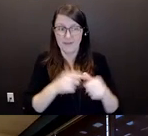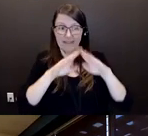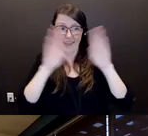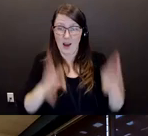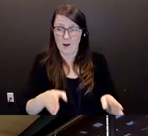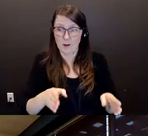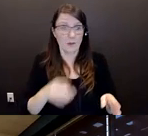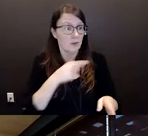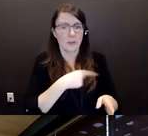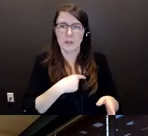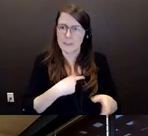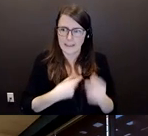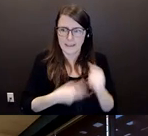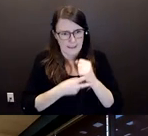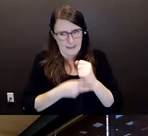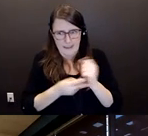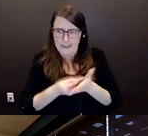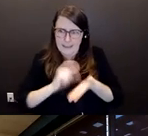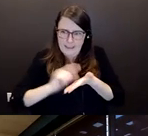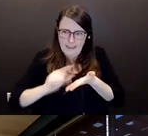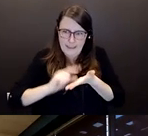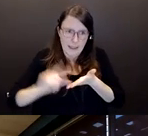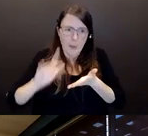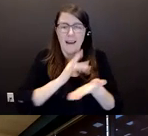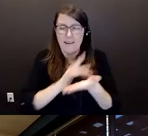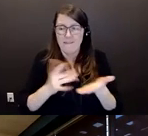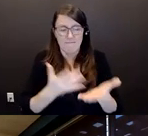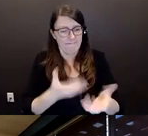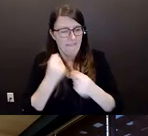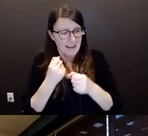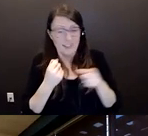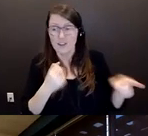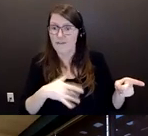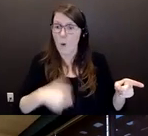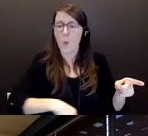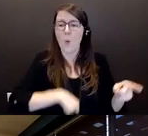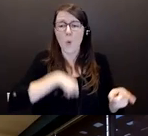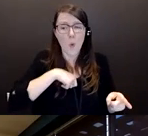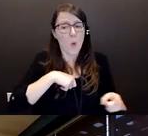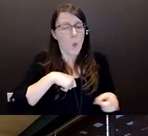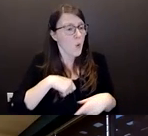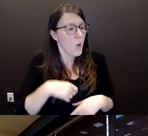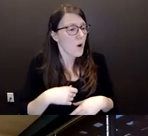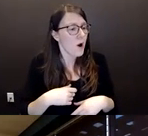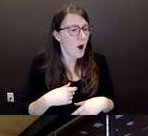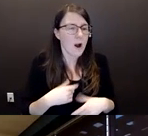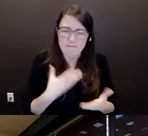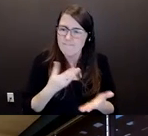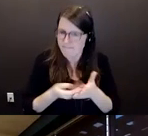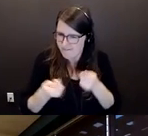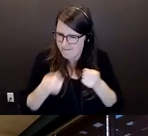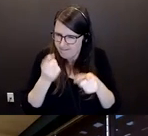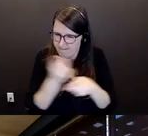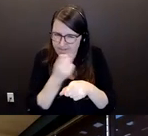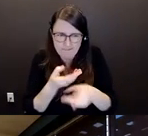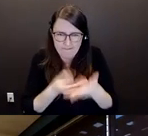so fast. And she was so proud of the fact that she was so good with, with her finances. In fact,